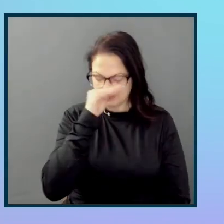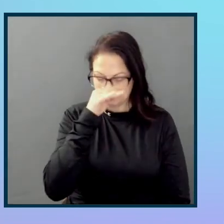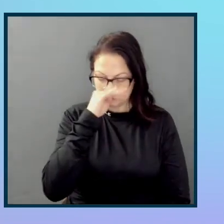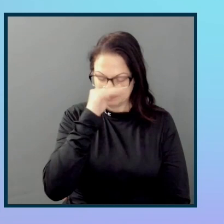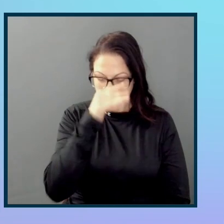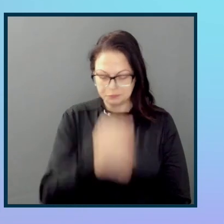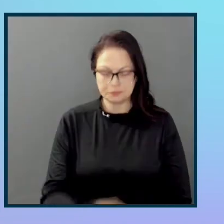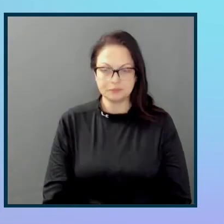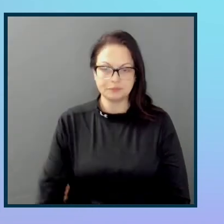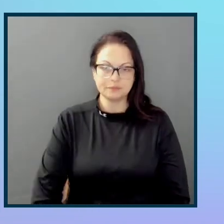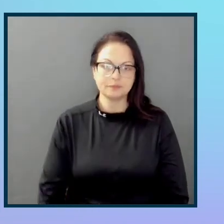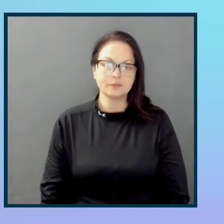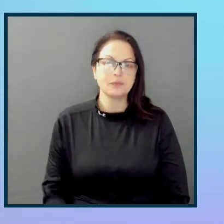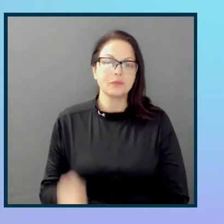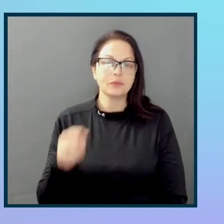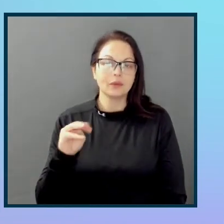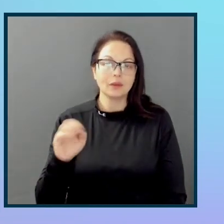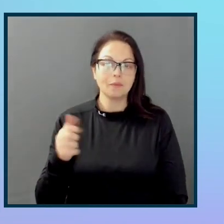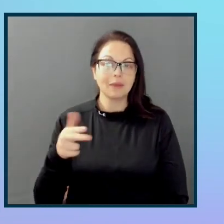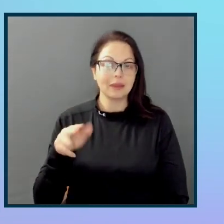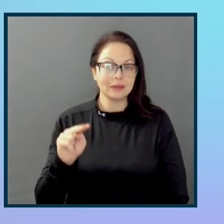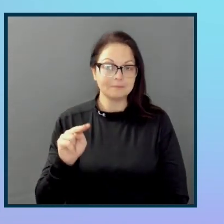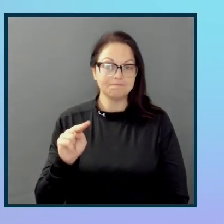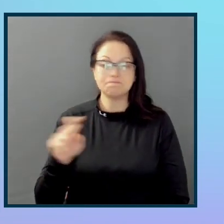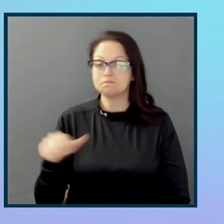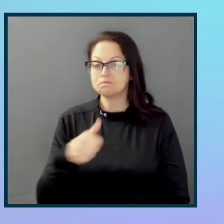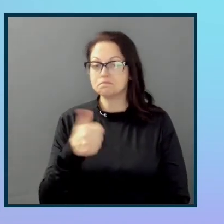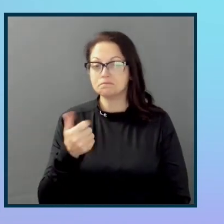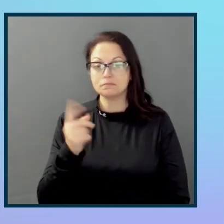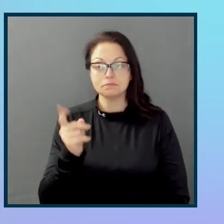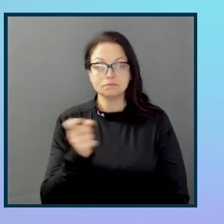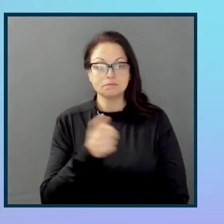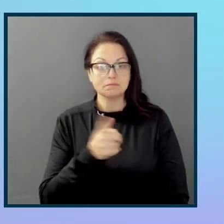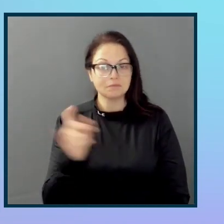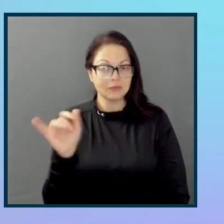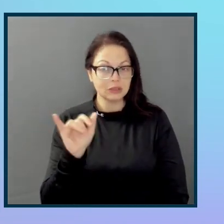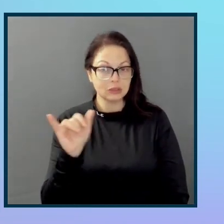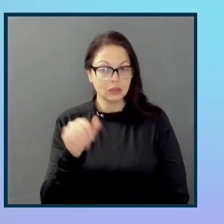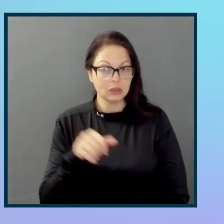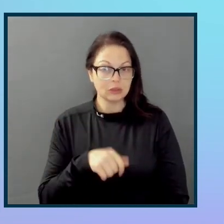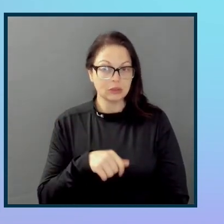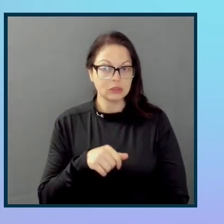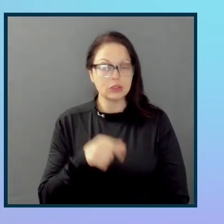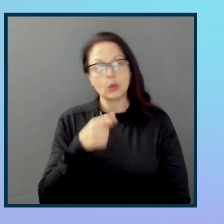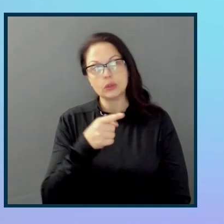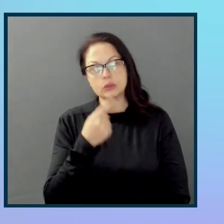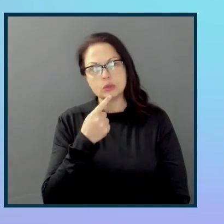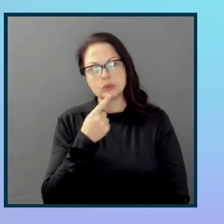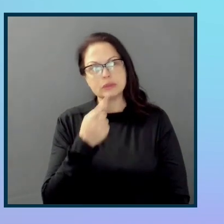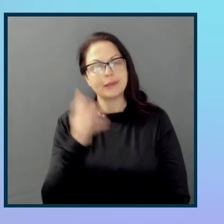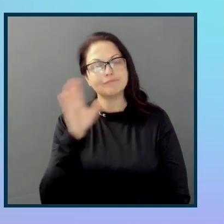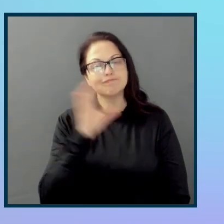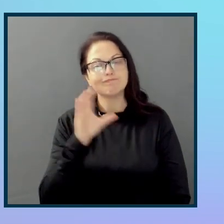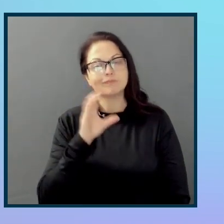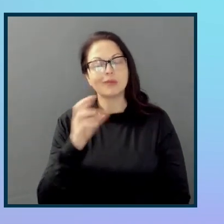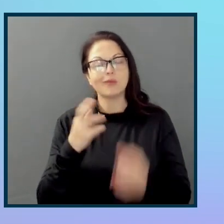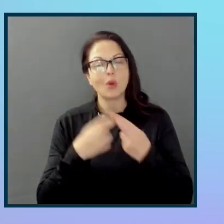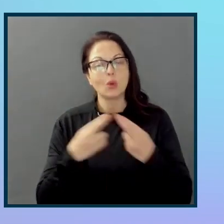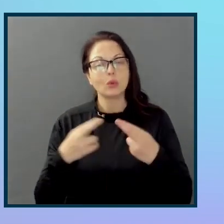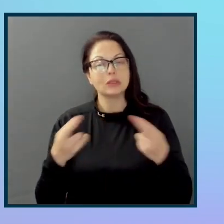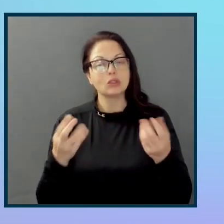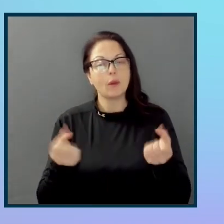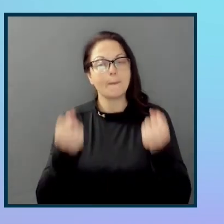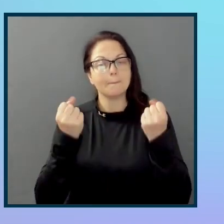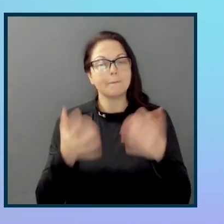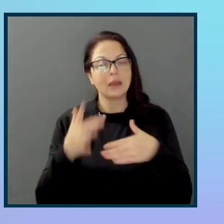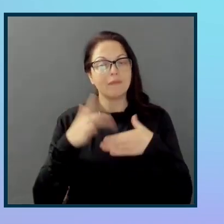That's a great point. That's we got a follow up question there. So you mentioned seeking out resources, that there are many available on